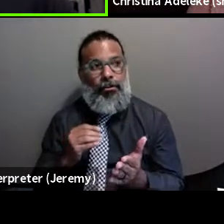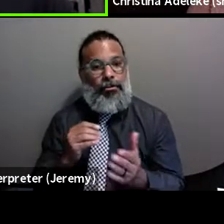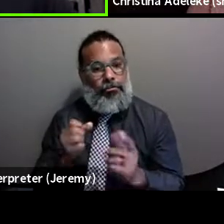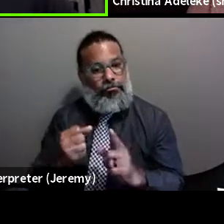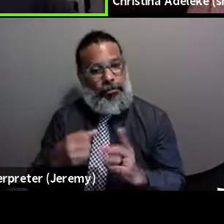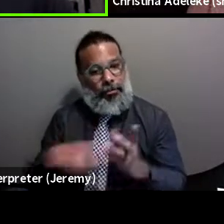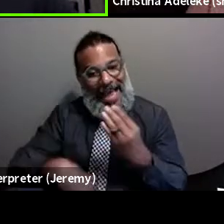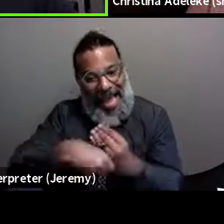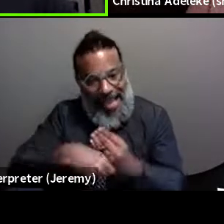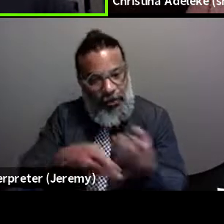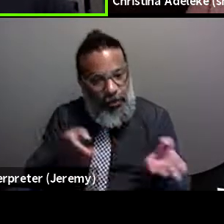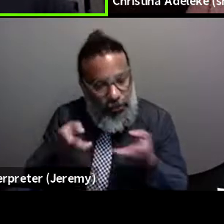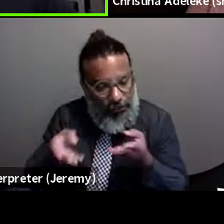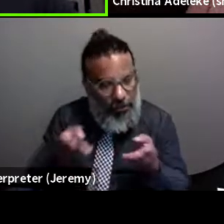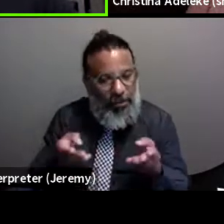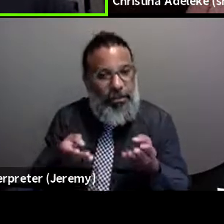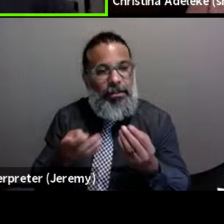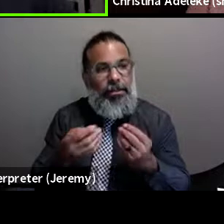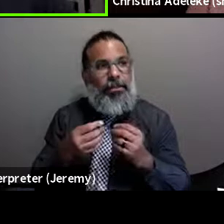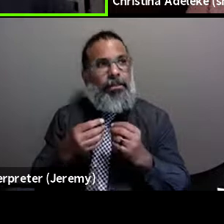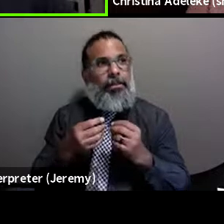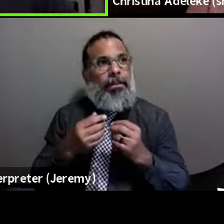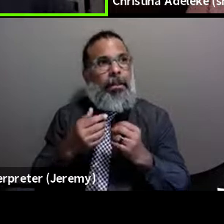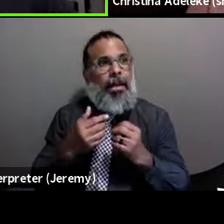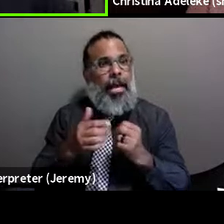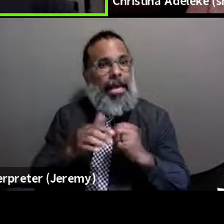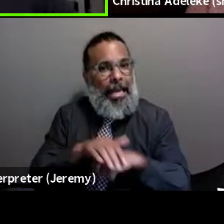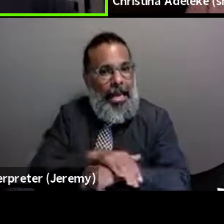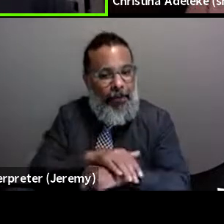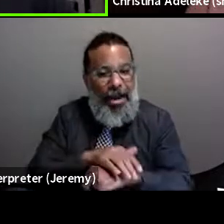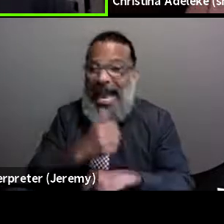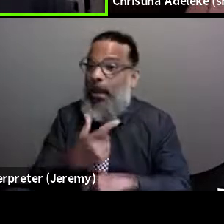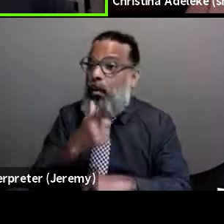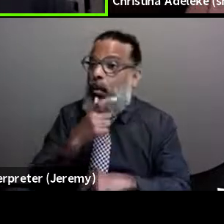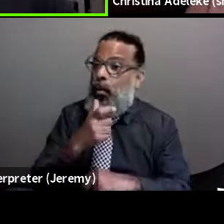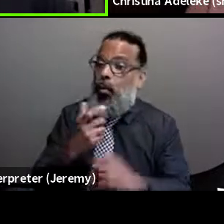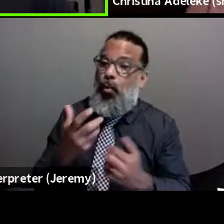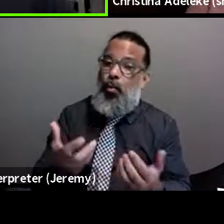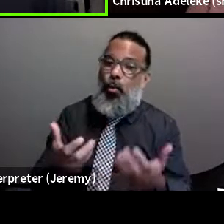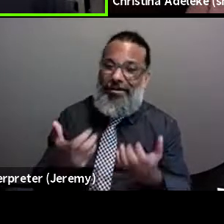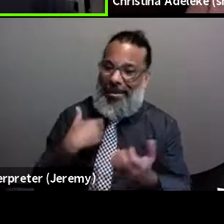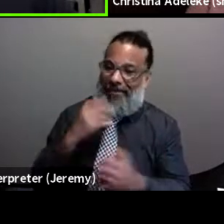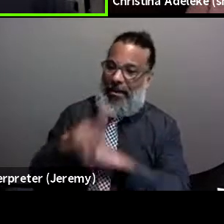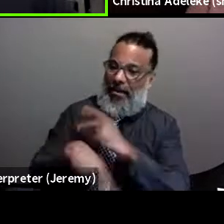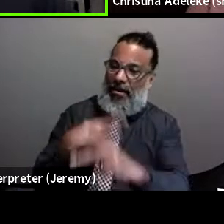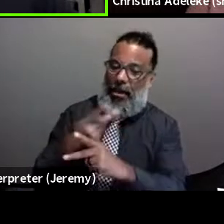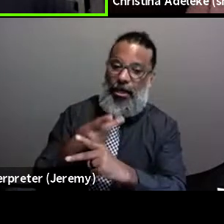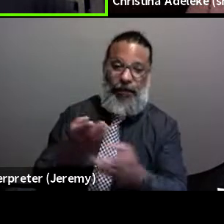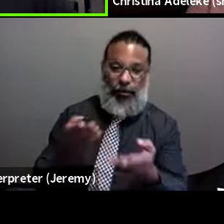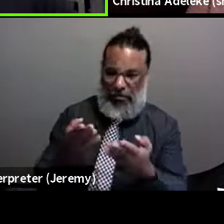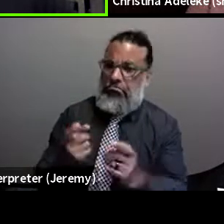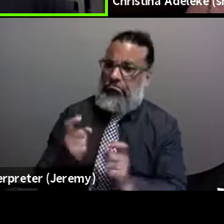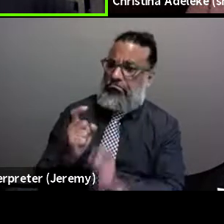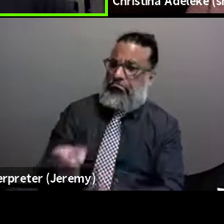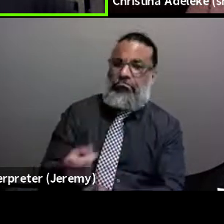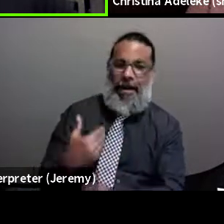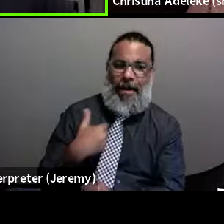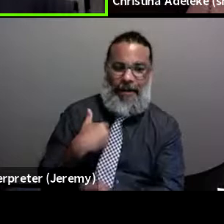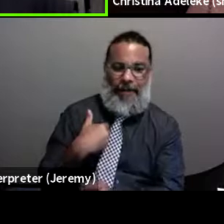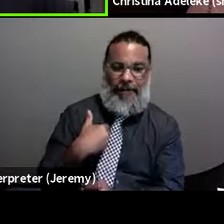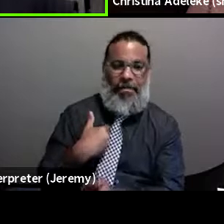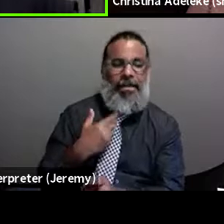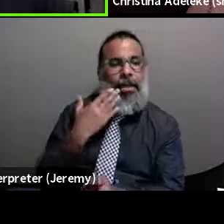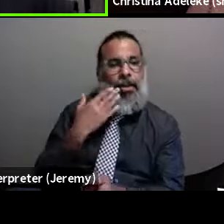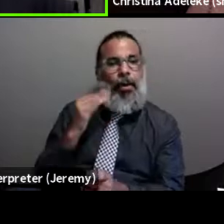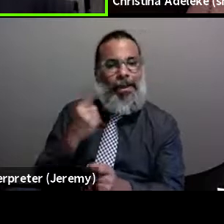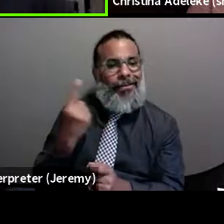coverage and making sure that everyone who desires to have that particular service has it. Because I know that that's something